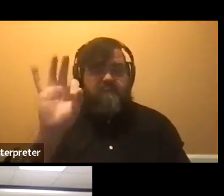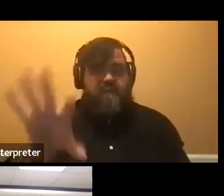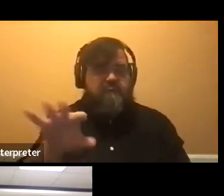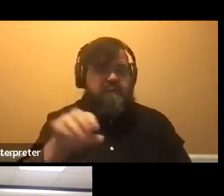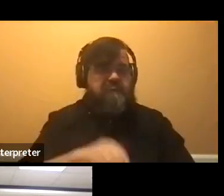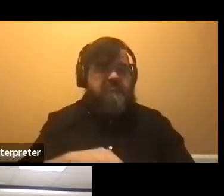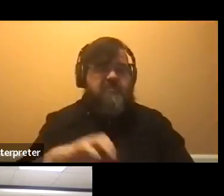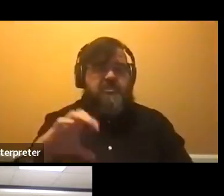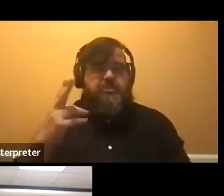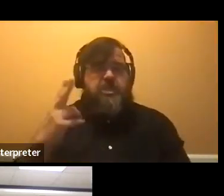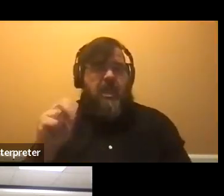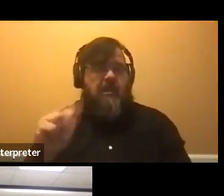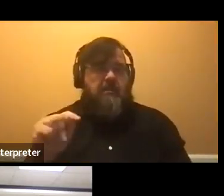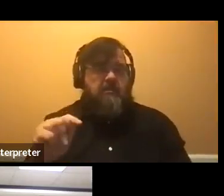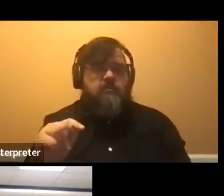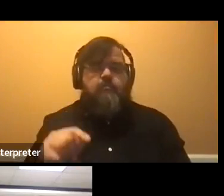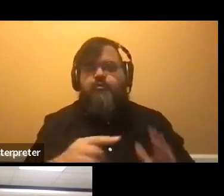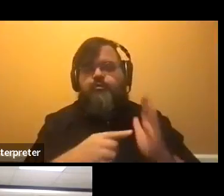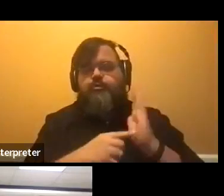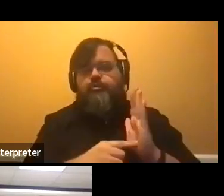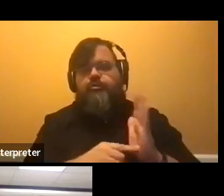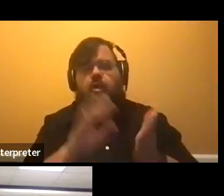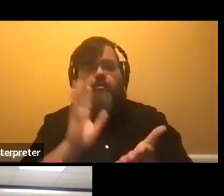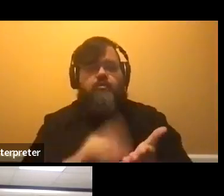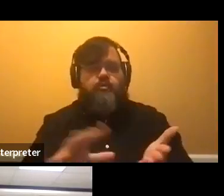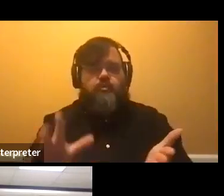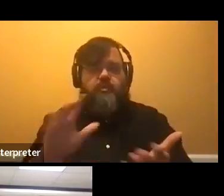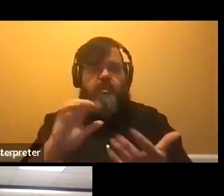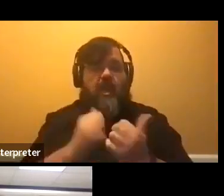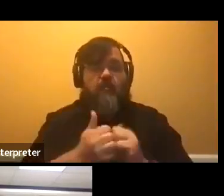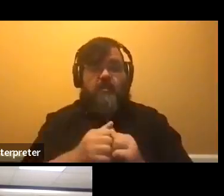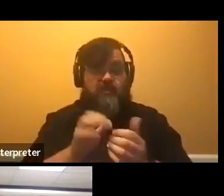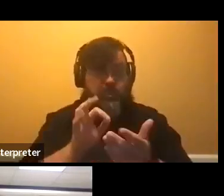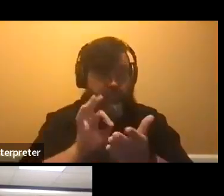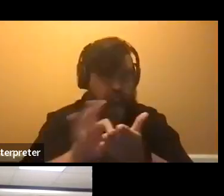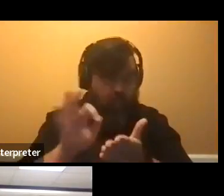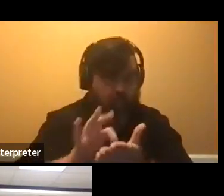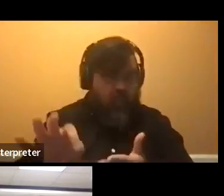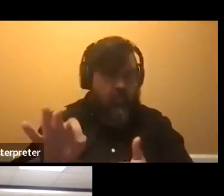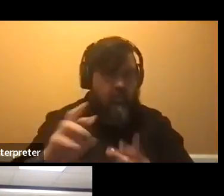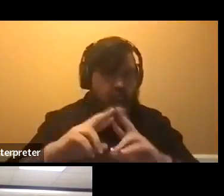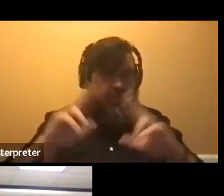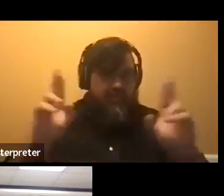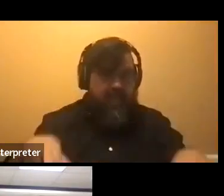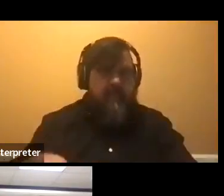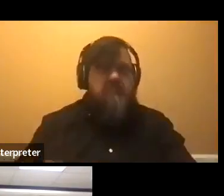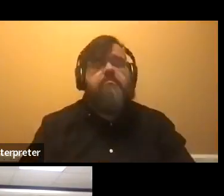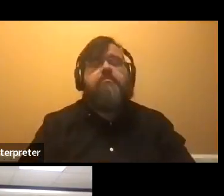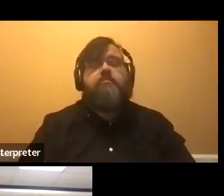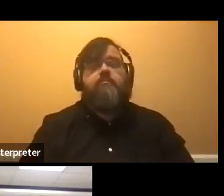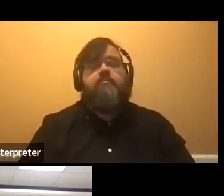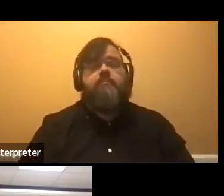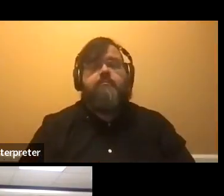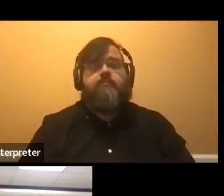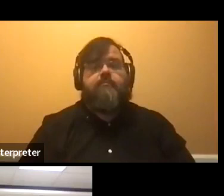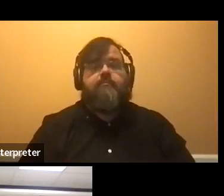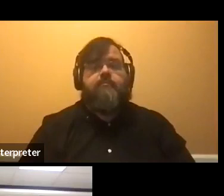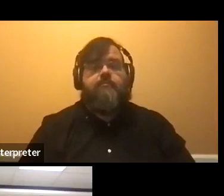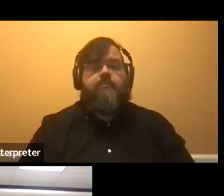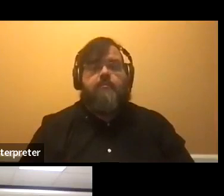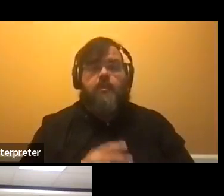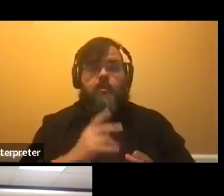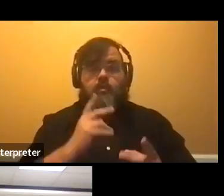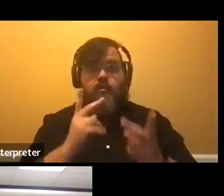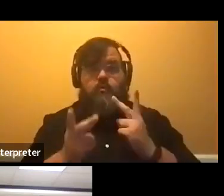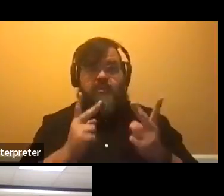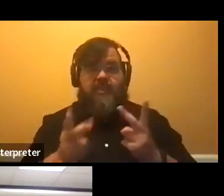where we show students how we score your resume. Um, so we give you kind of, um, inside look at how your